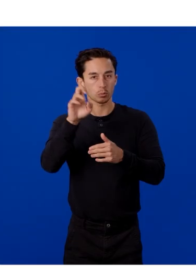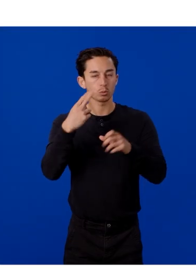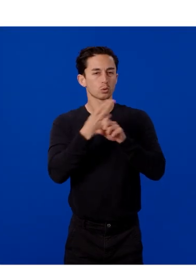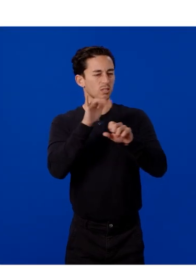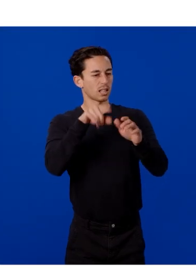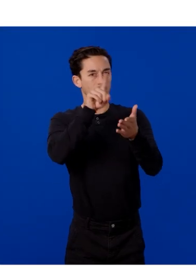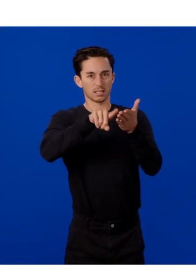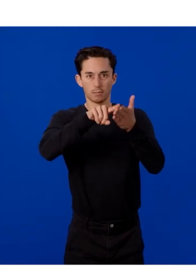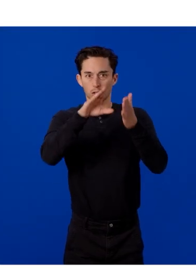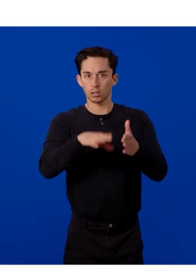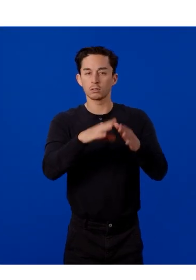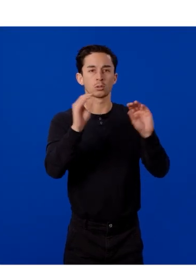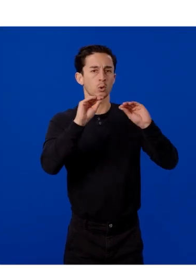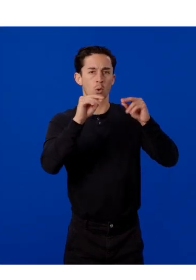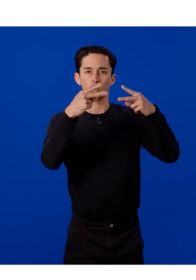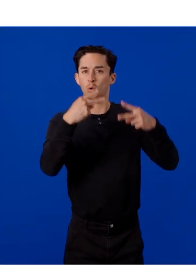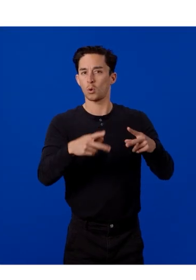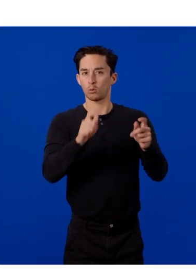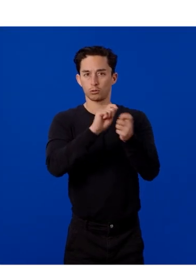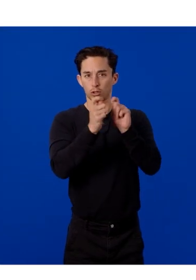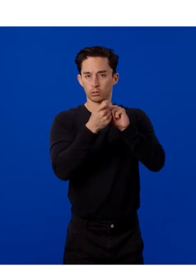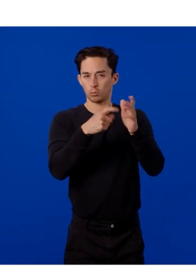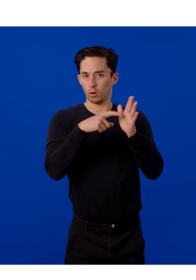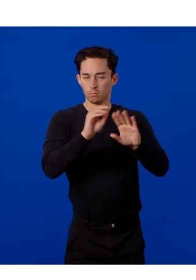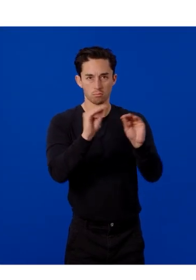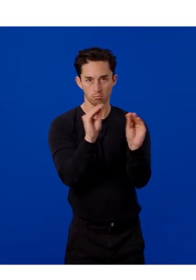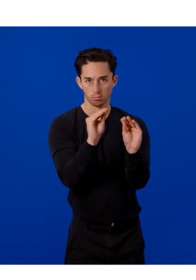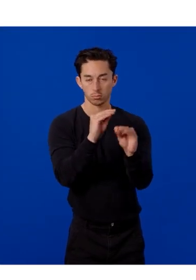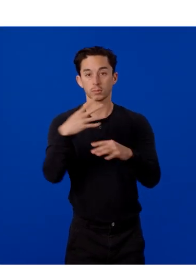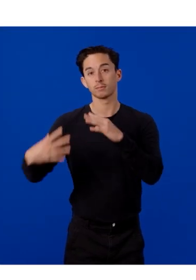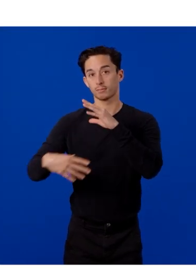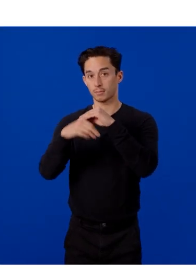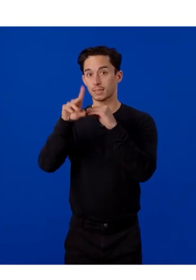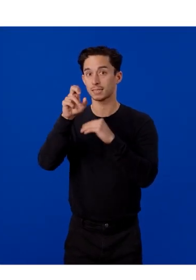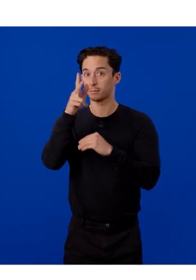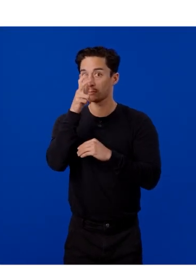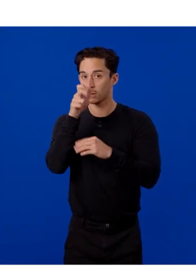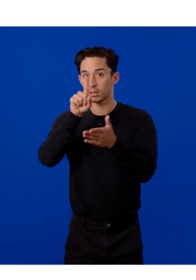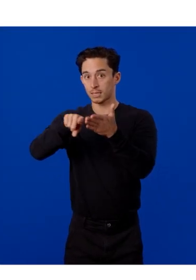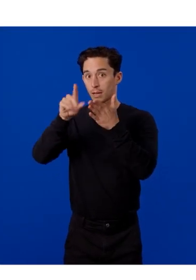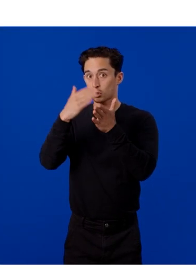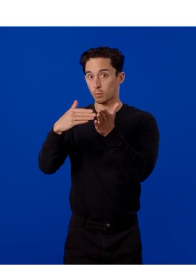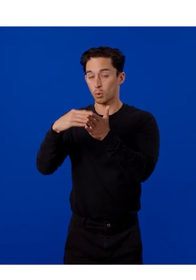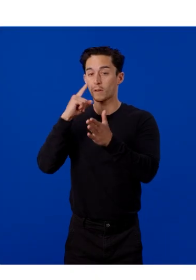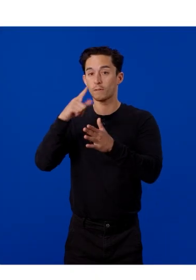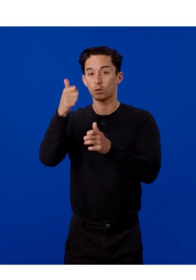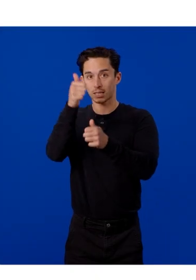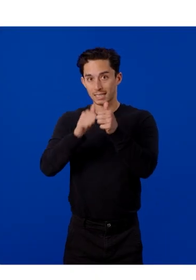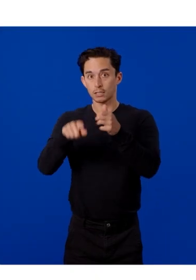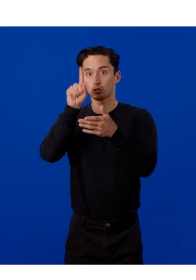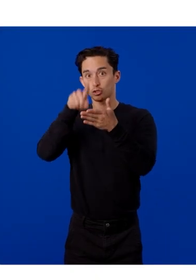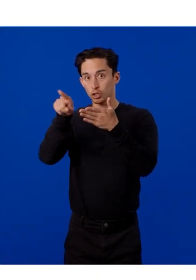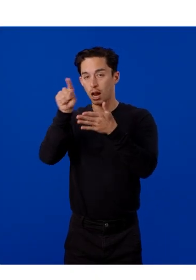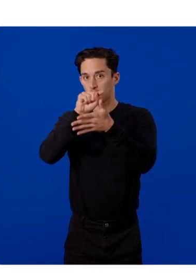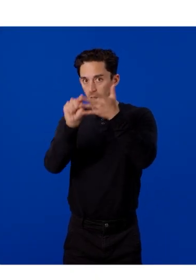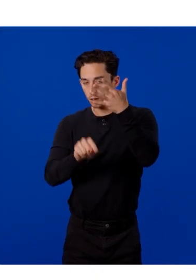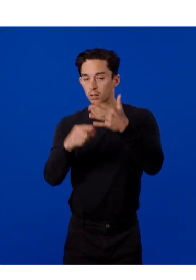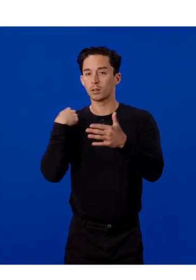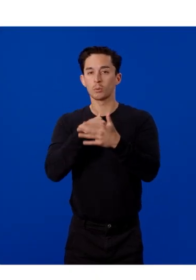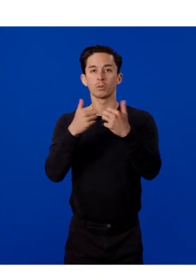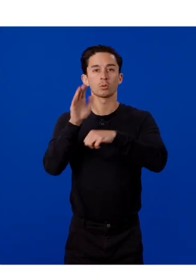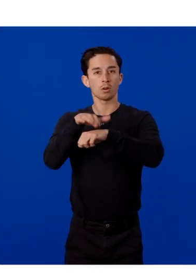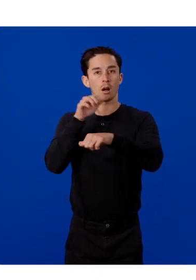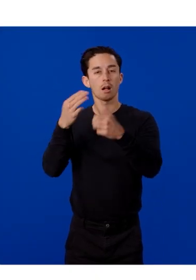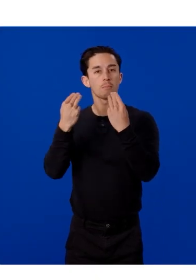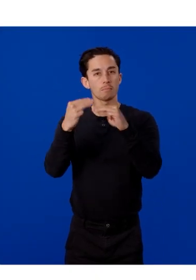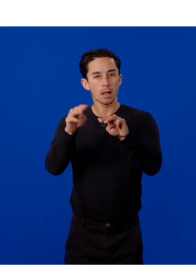as no code changes are necessary. For this, we add a Debug Inspector component to each game object we want to call a method or change